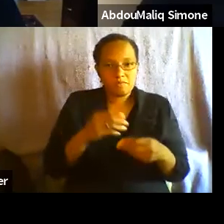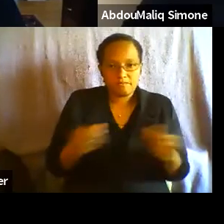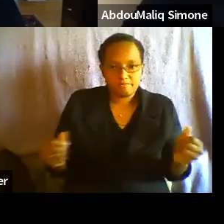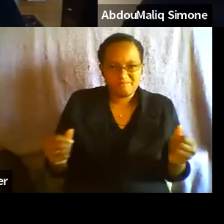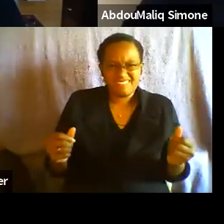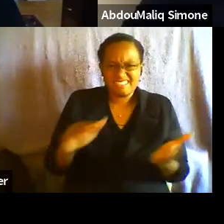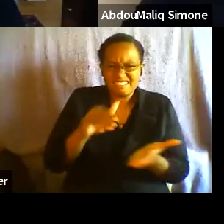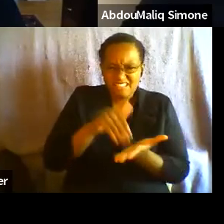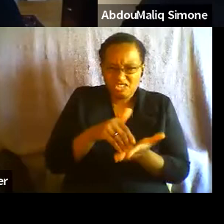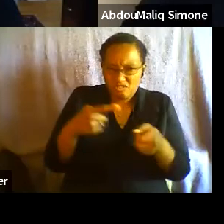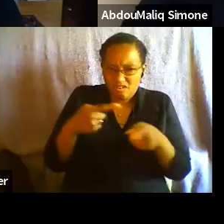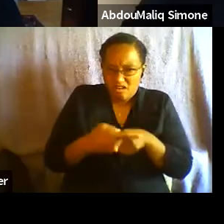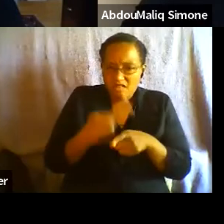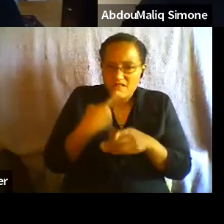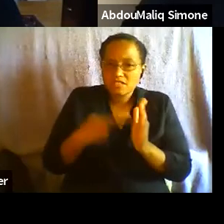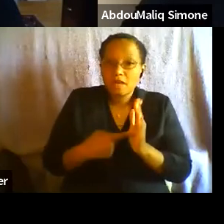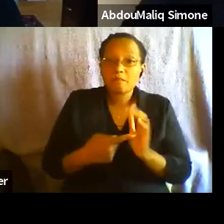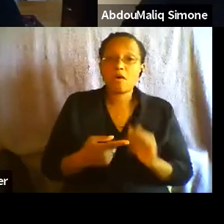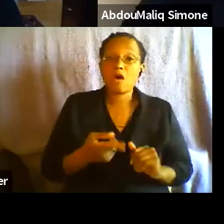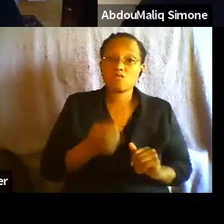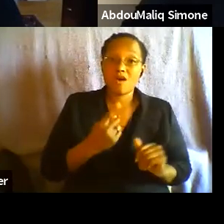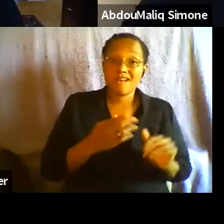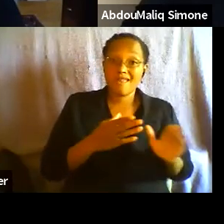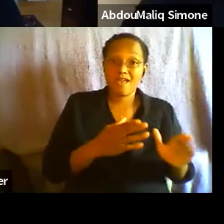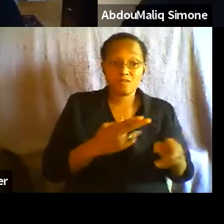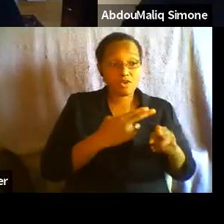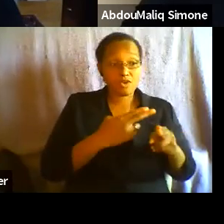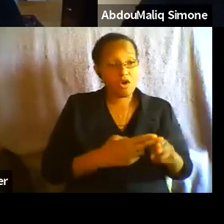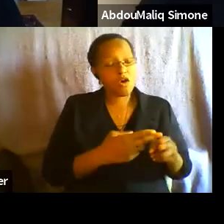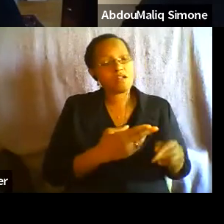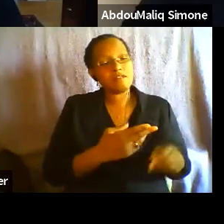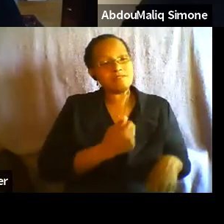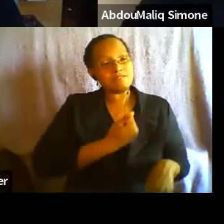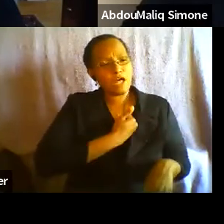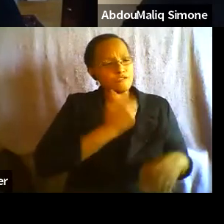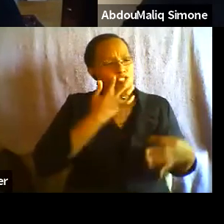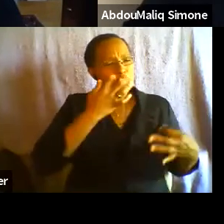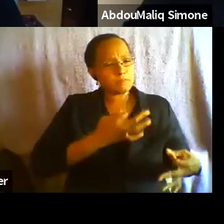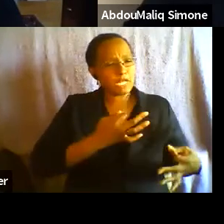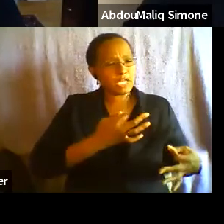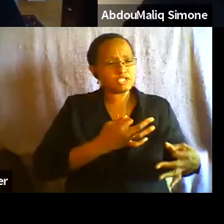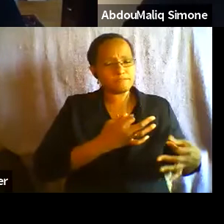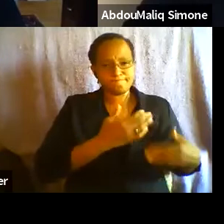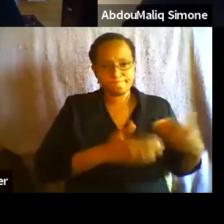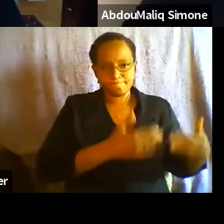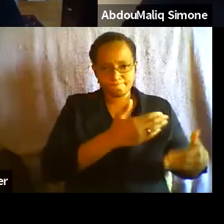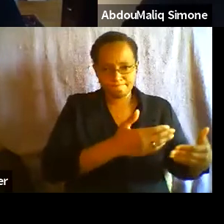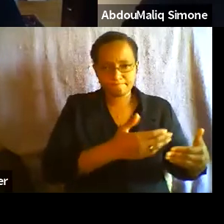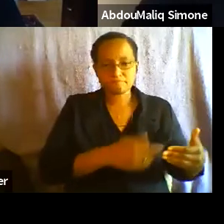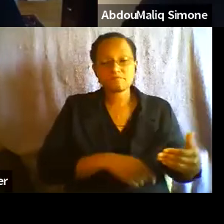hand, something we call self-determination. And on the other hand, the